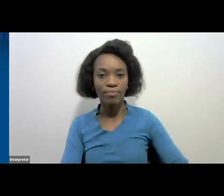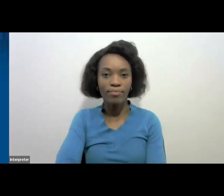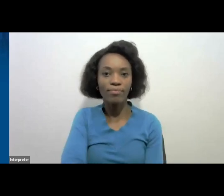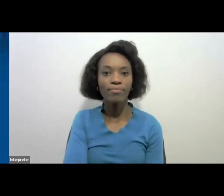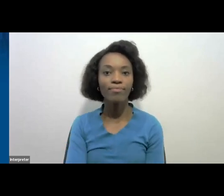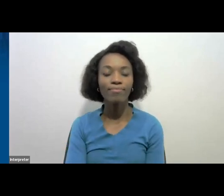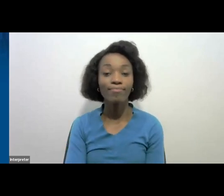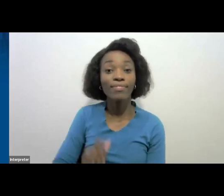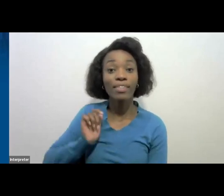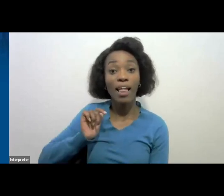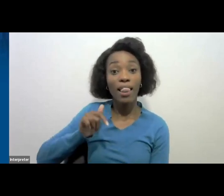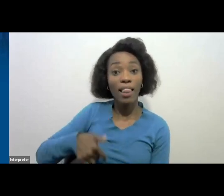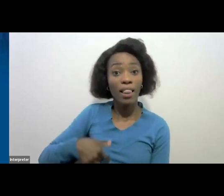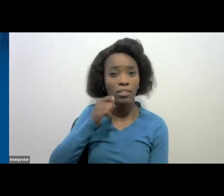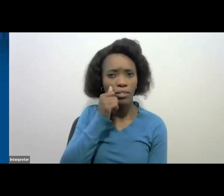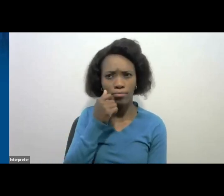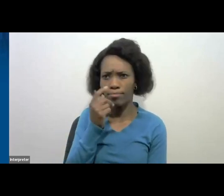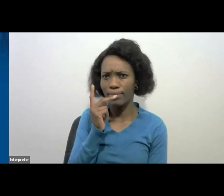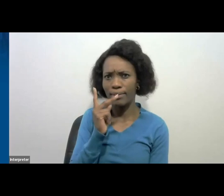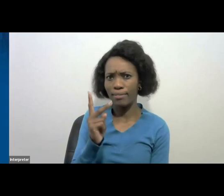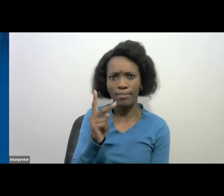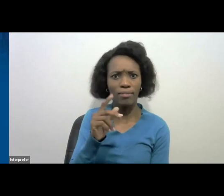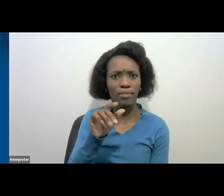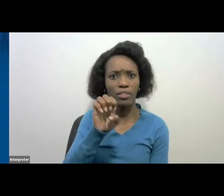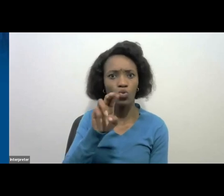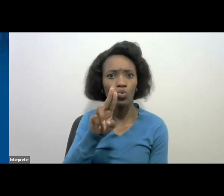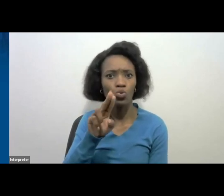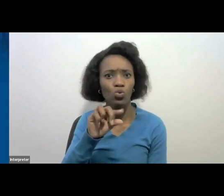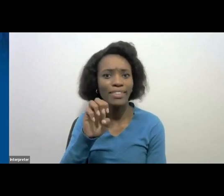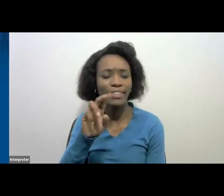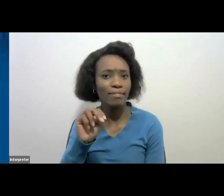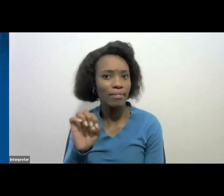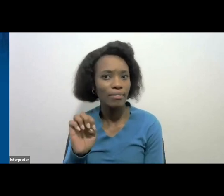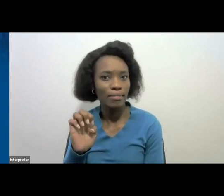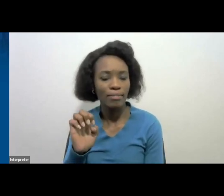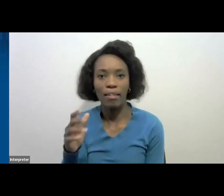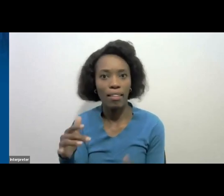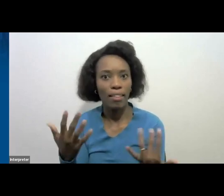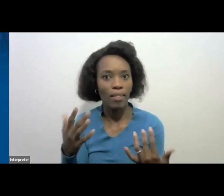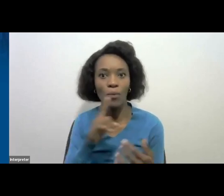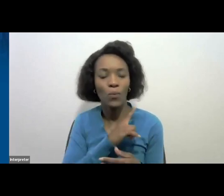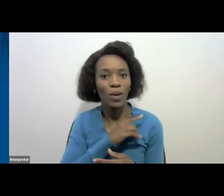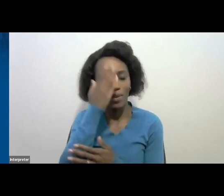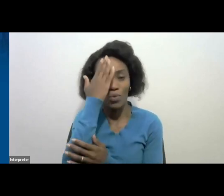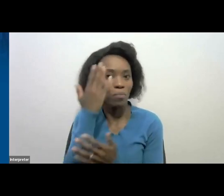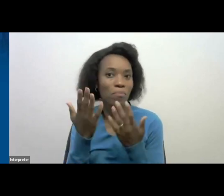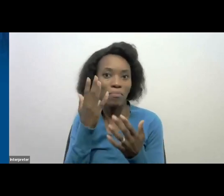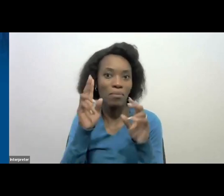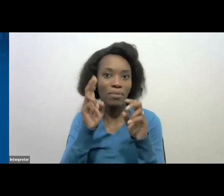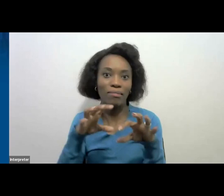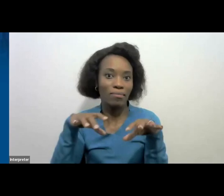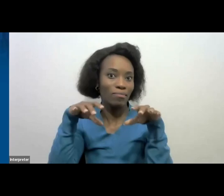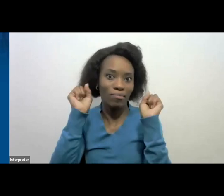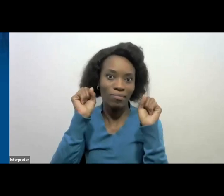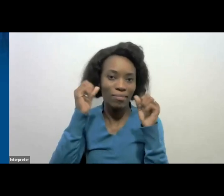Ladies and gentlemen, I don't see Eugene coming up. I think it might be, you know, the era that we live